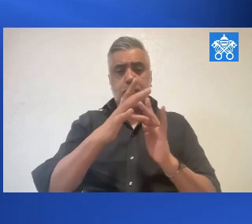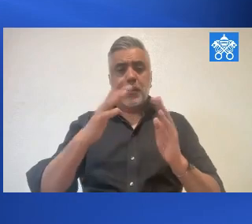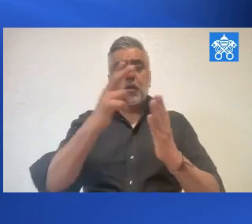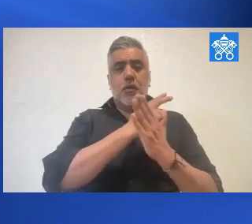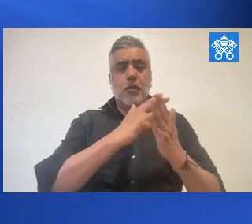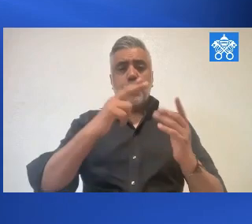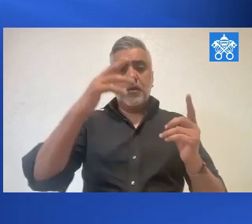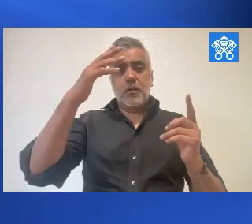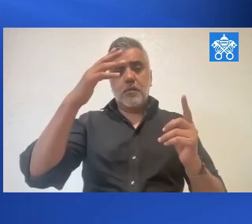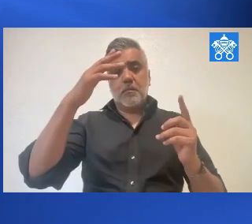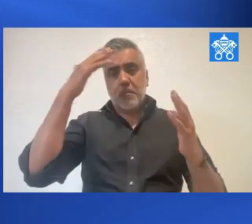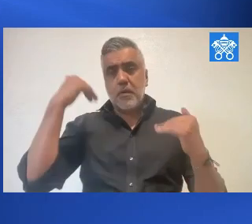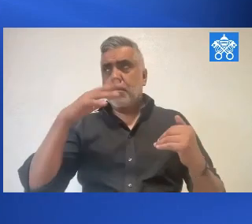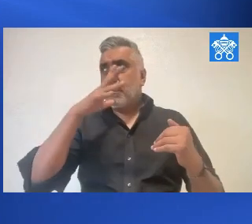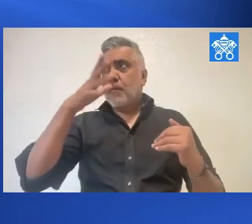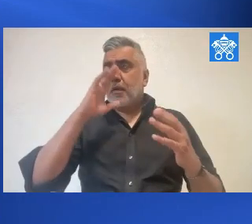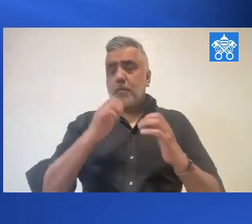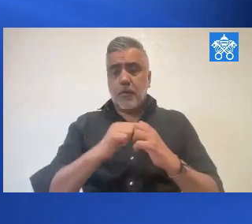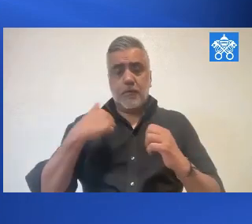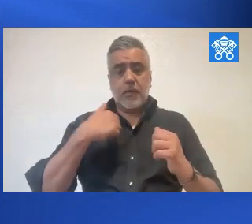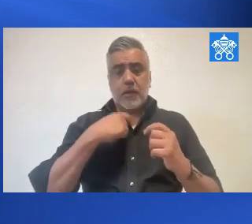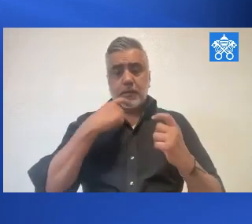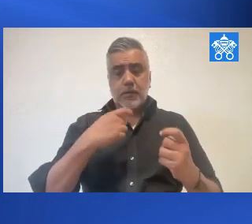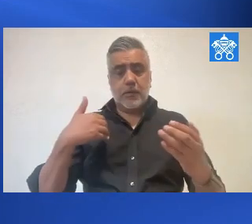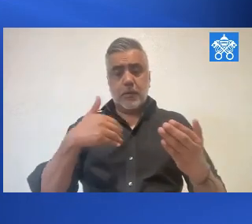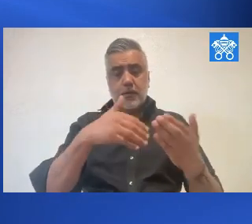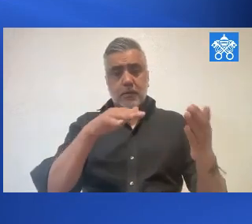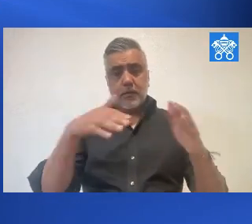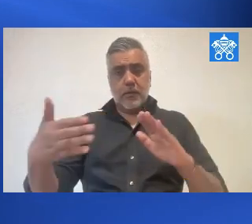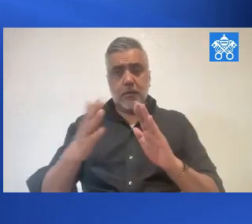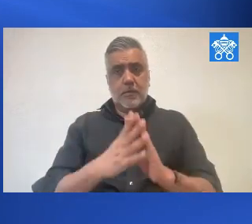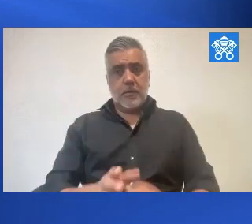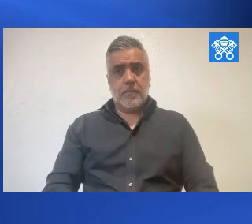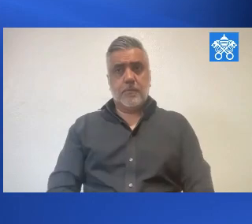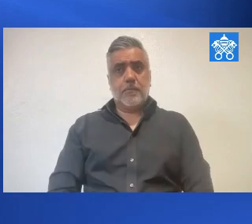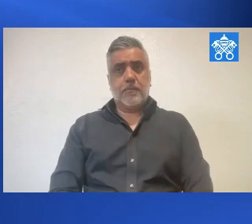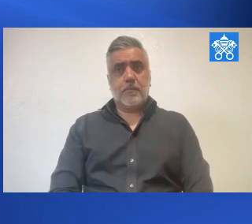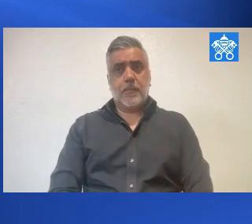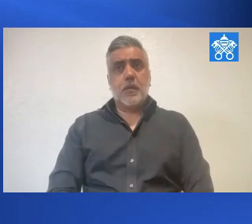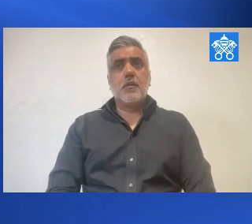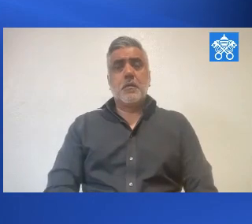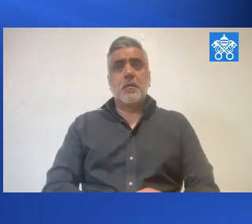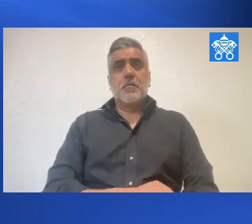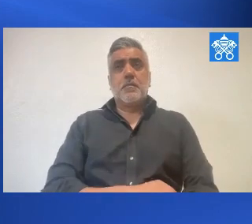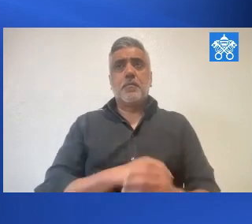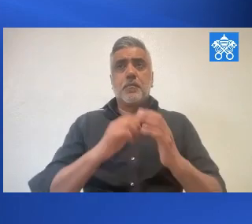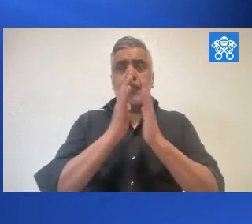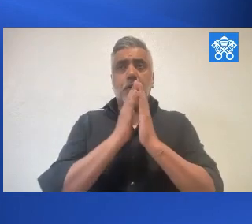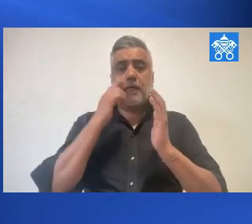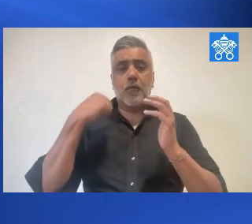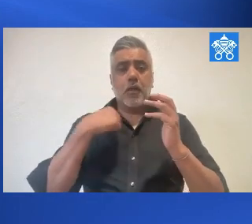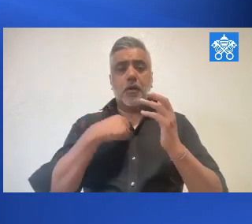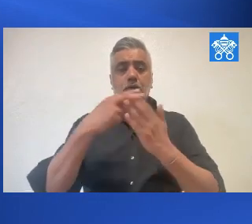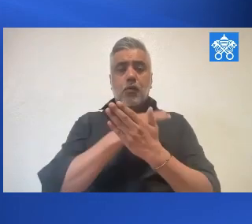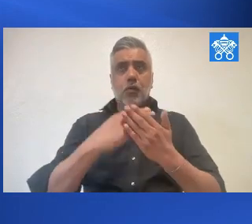Maria, Mater Dei, ora pro novis pecatoribus, nunc et in hora mortis nostre. Amen. Ora